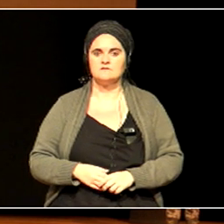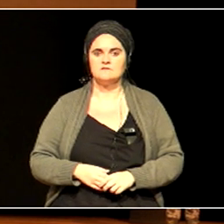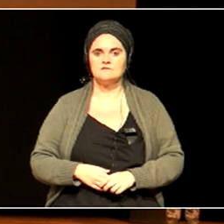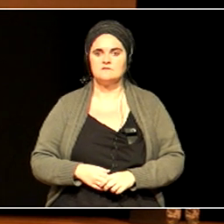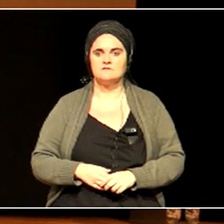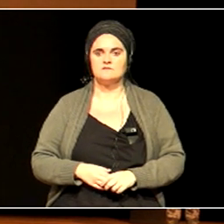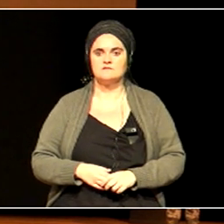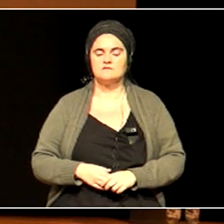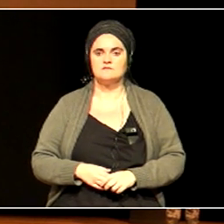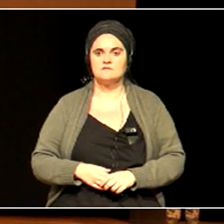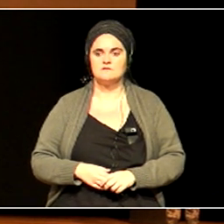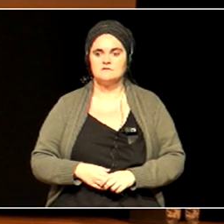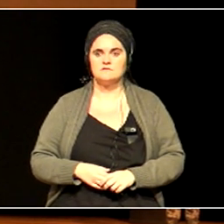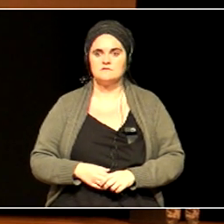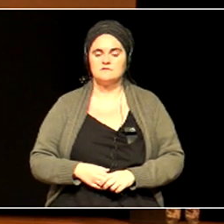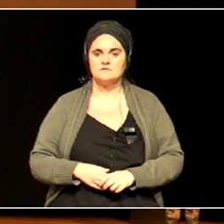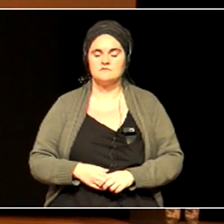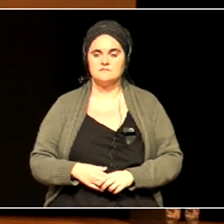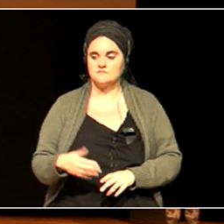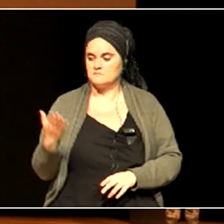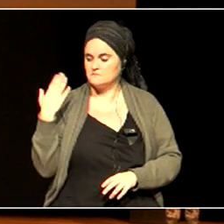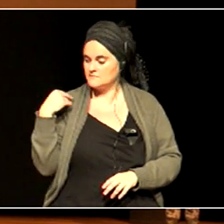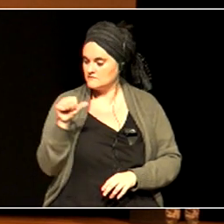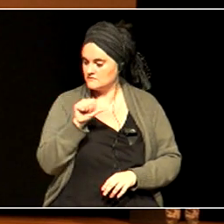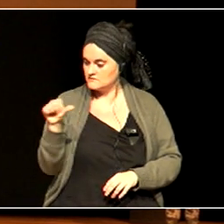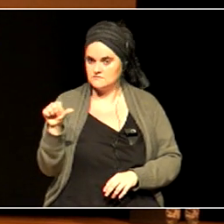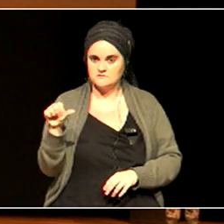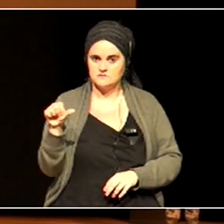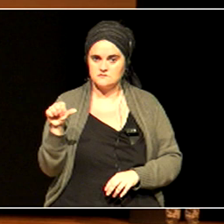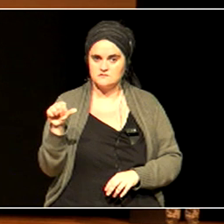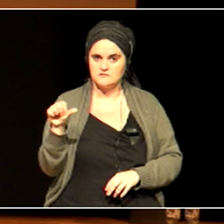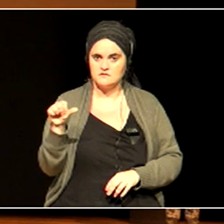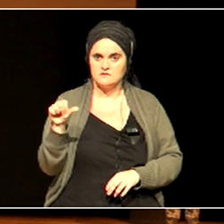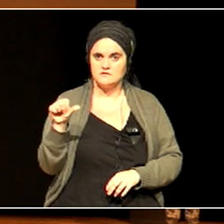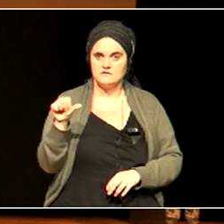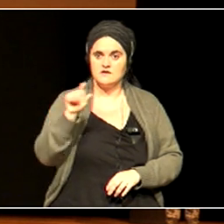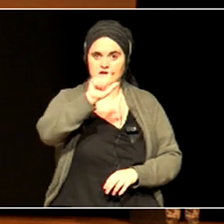Last week in the UK, and I know the weather's been unusual here too,